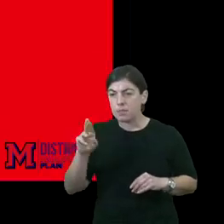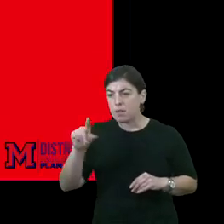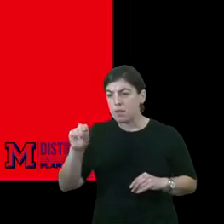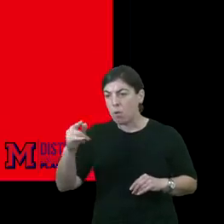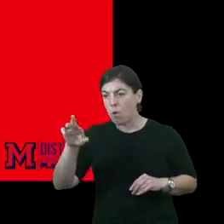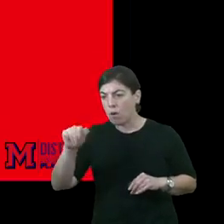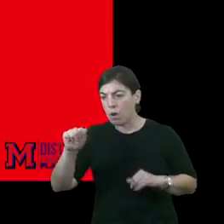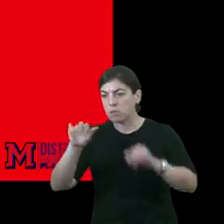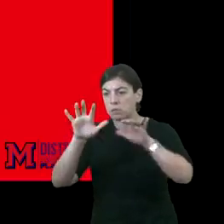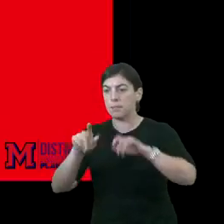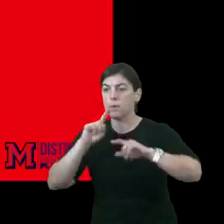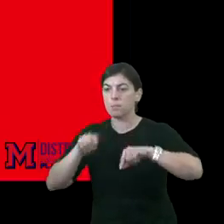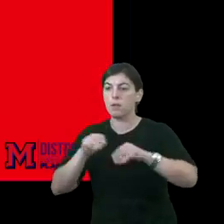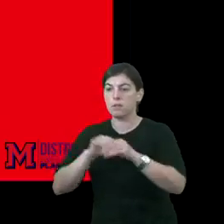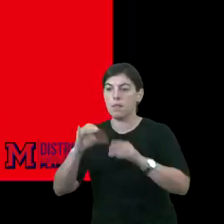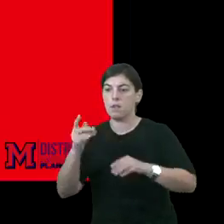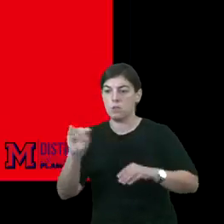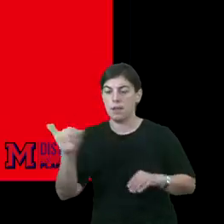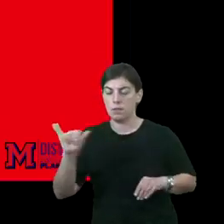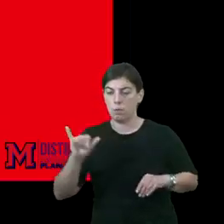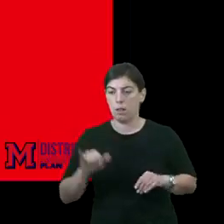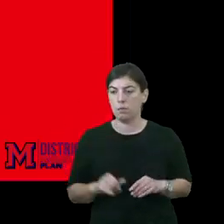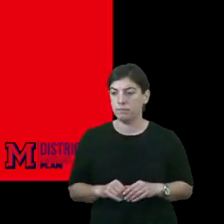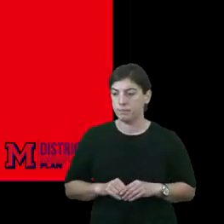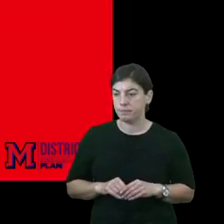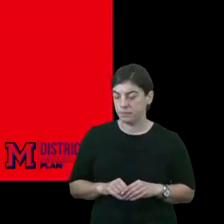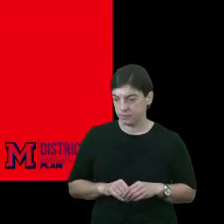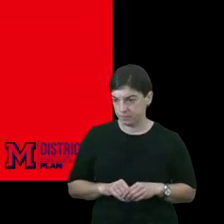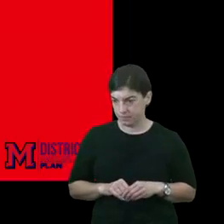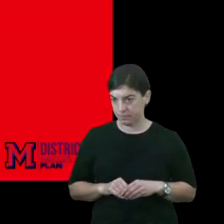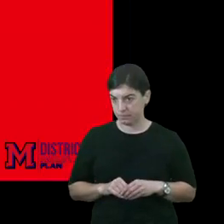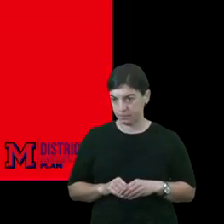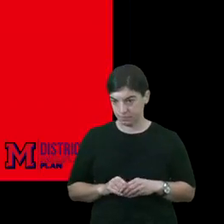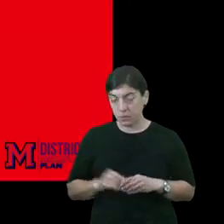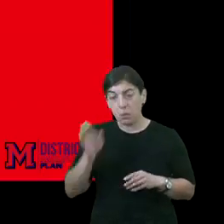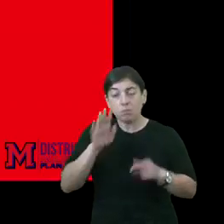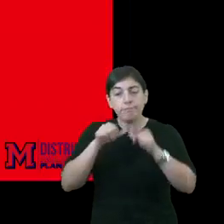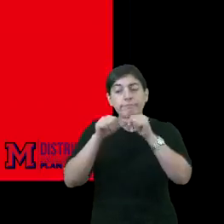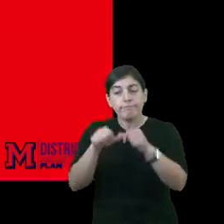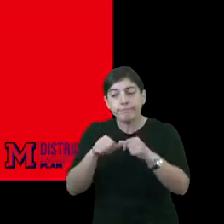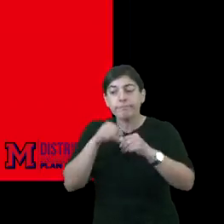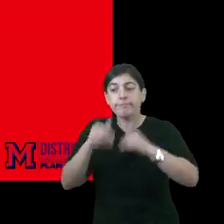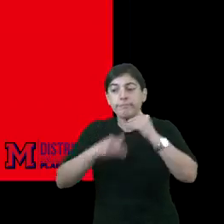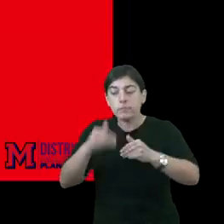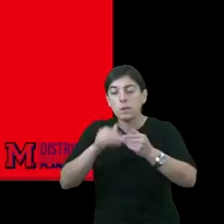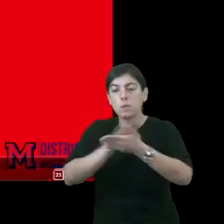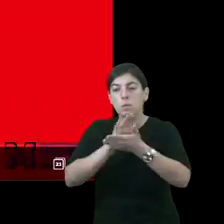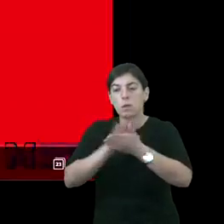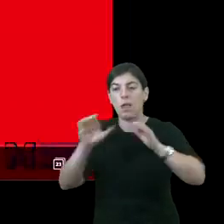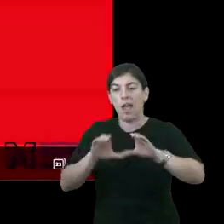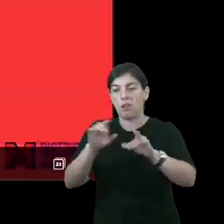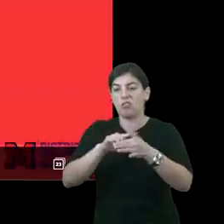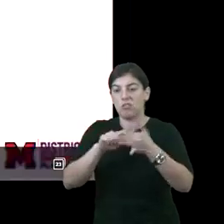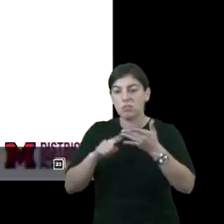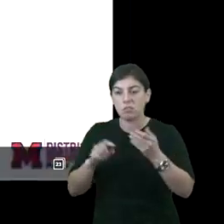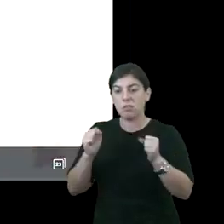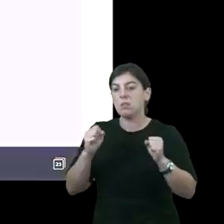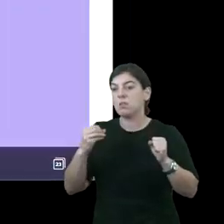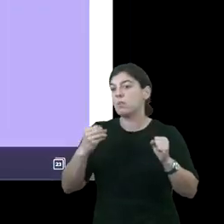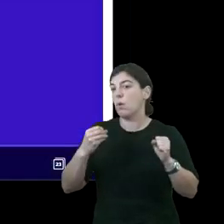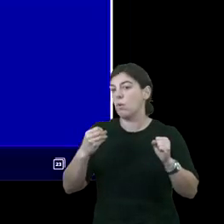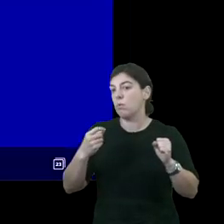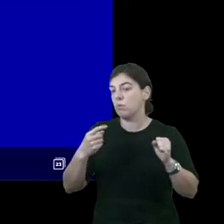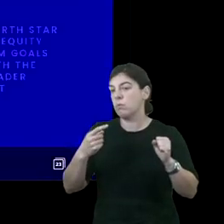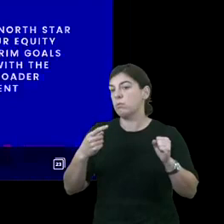is also typing in a response in the chat here as well. Okay. Thank you. And we'll continue to move through the school actions just so that we are